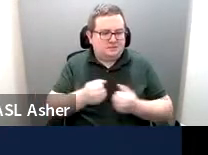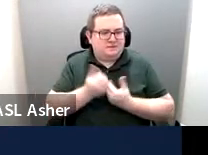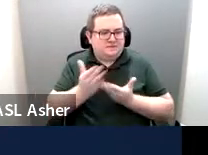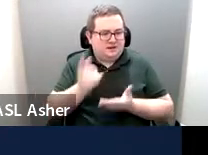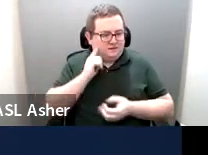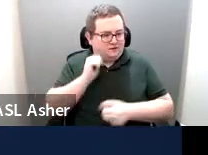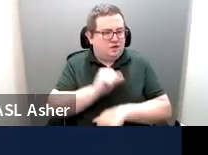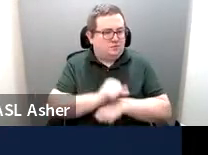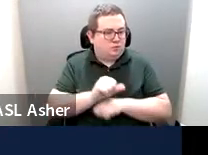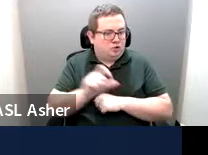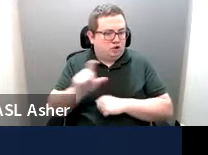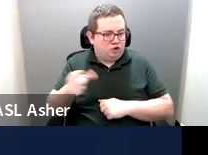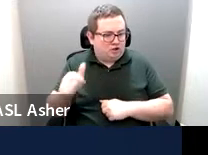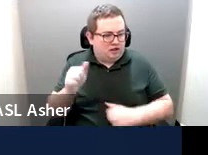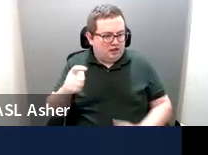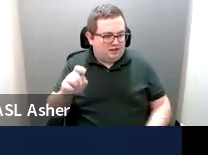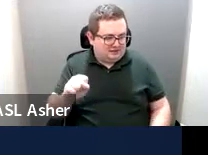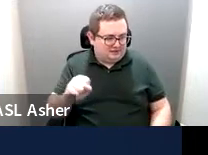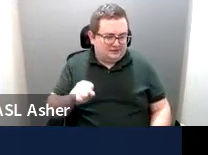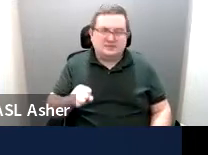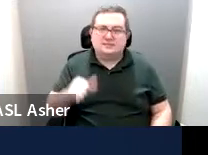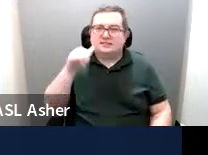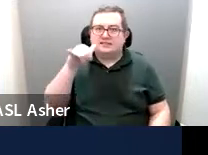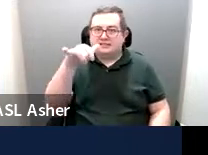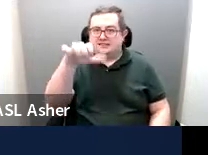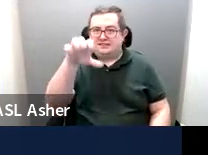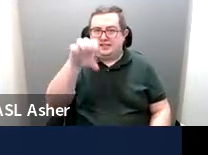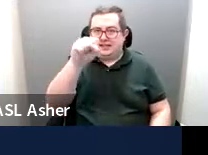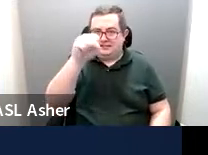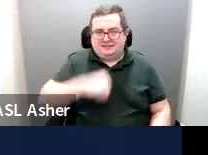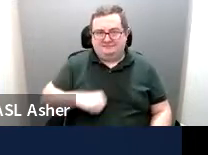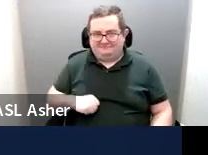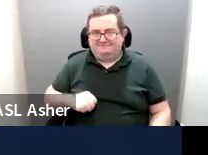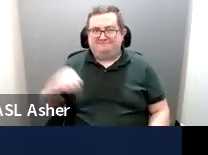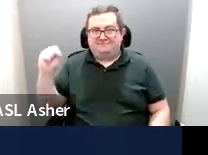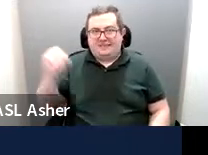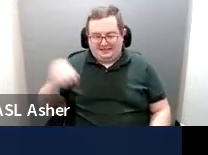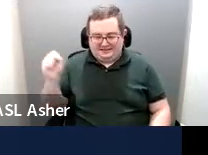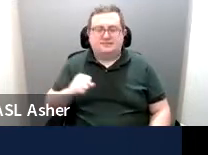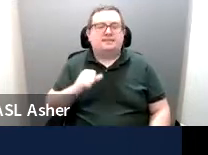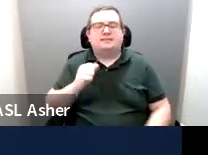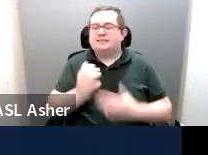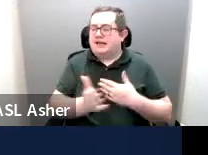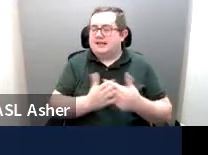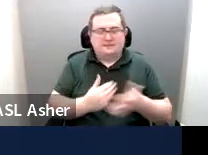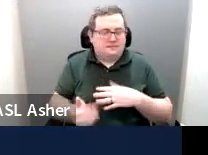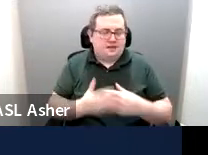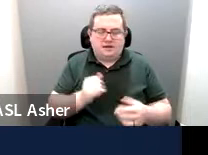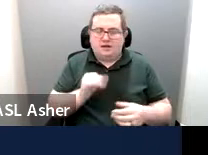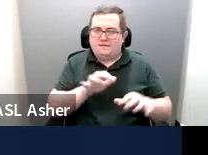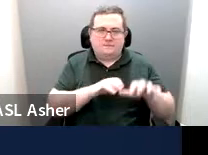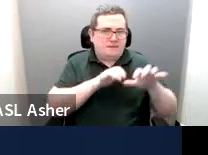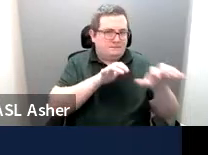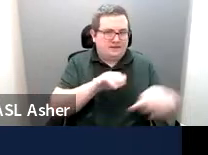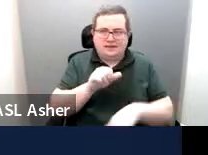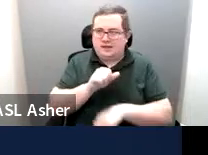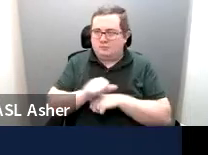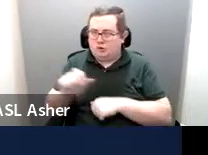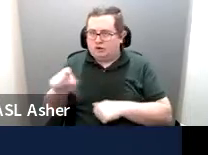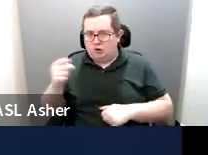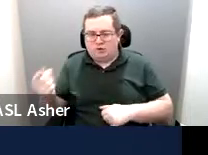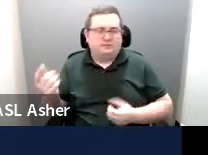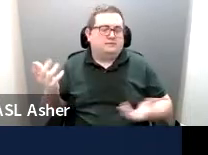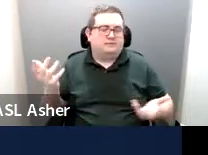employee only lots? Yes. Yes, they do. Uh, it does not matter that this is for employees only.